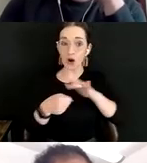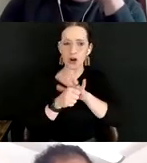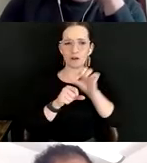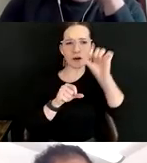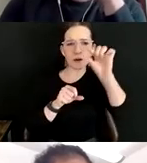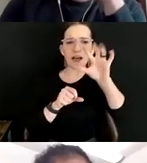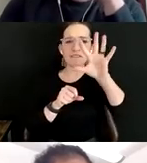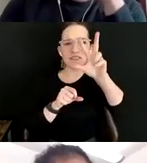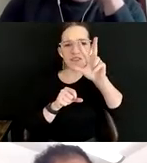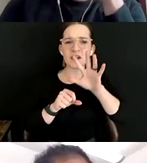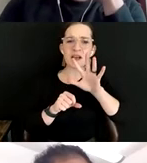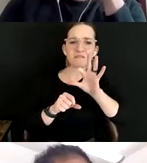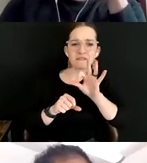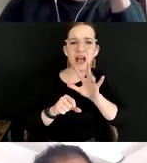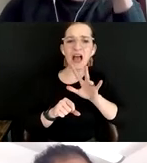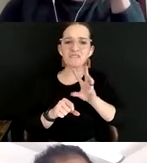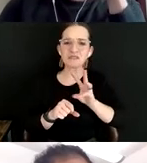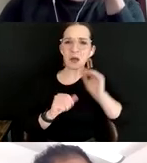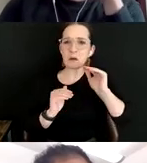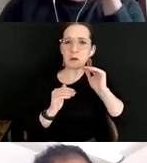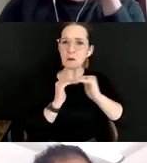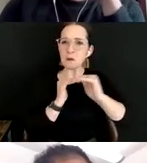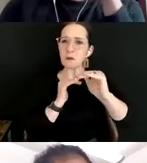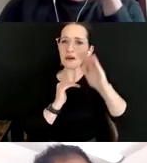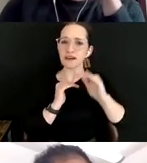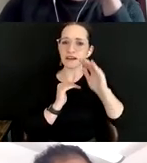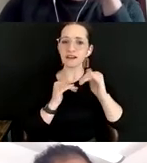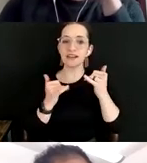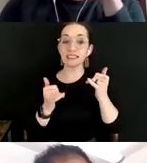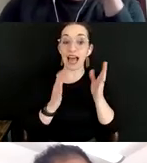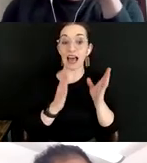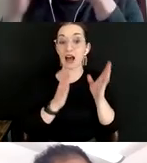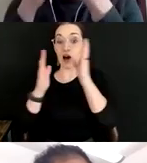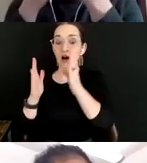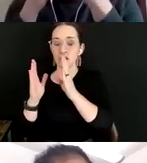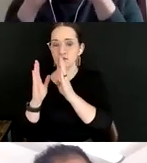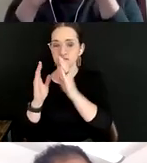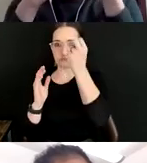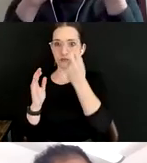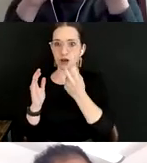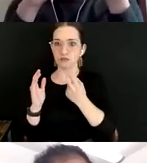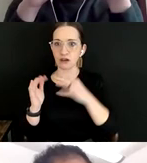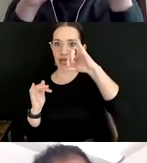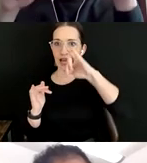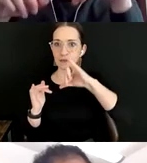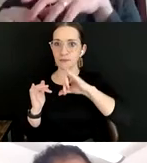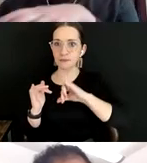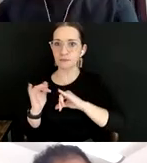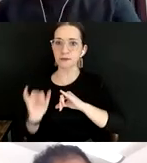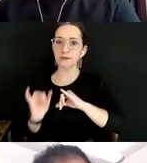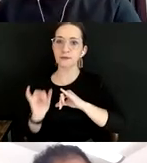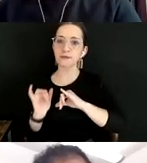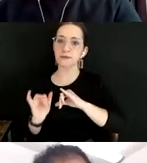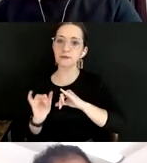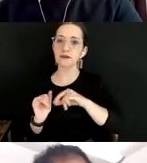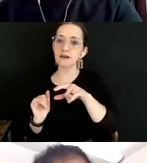and an astonishingly tight pattern in how attitudes had shifted by July 2021. As people